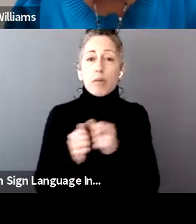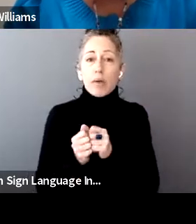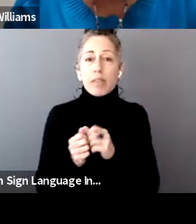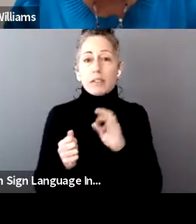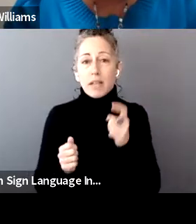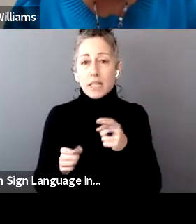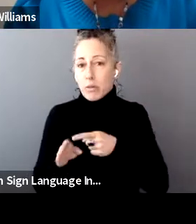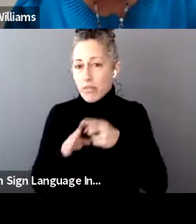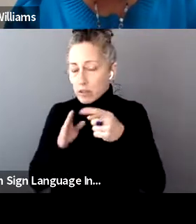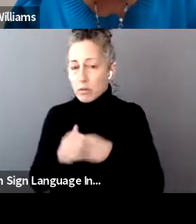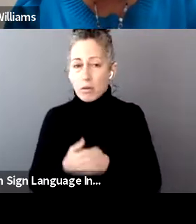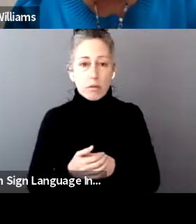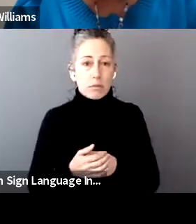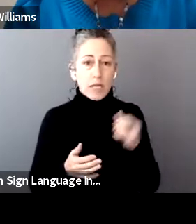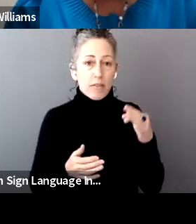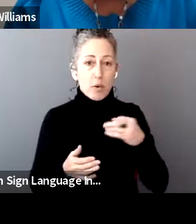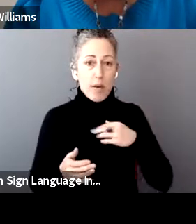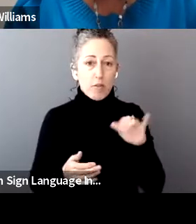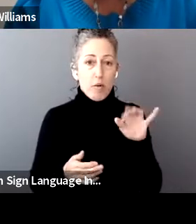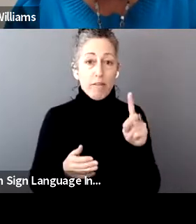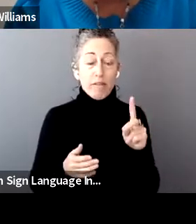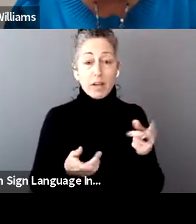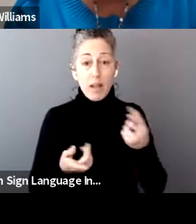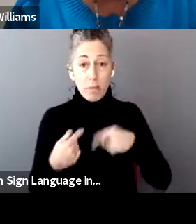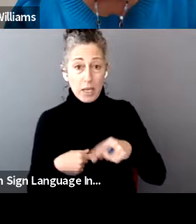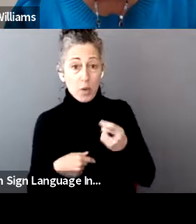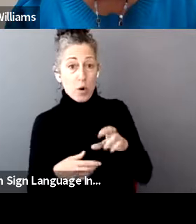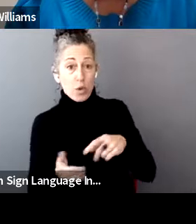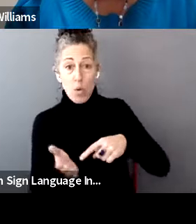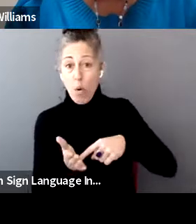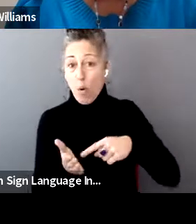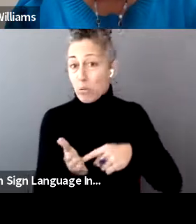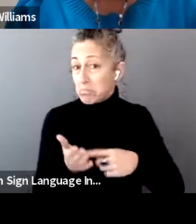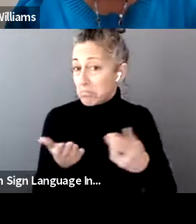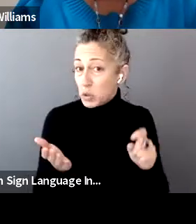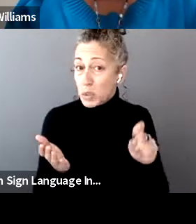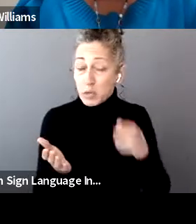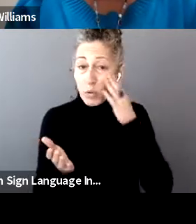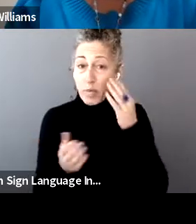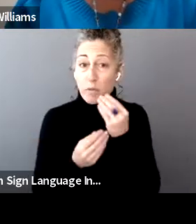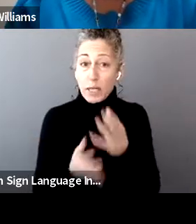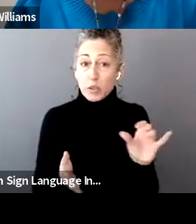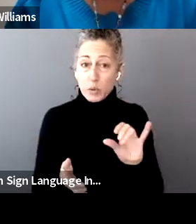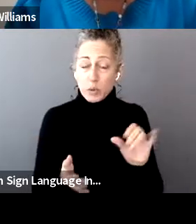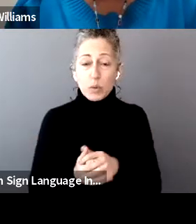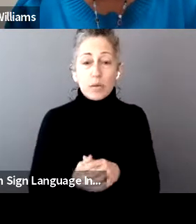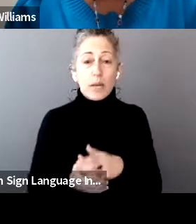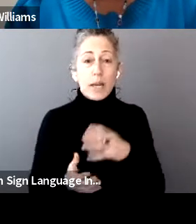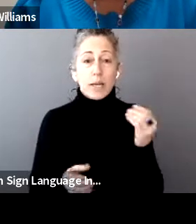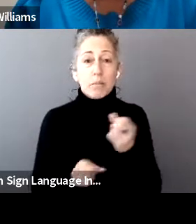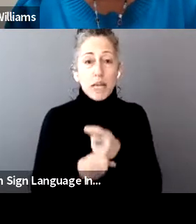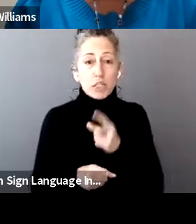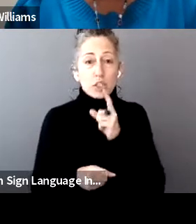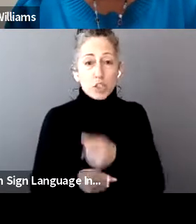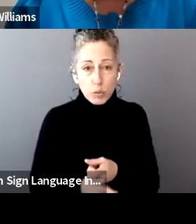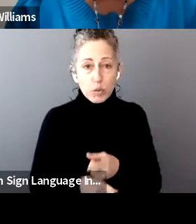see if you have a refund coming and or owe because you need to know that information as well, and make sure that you